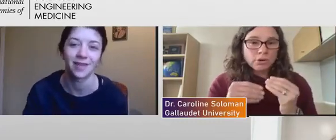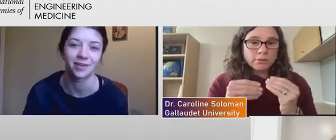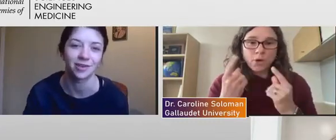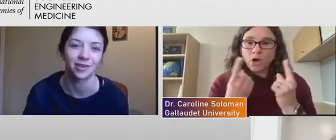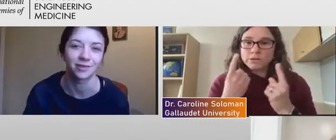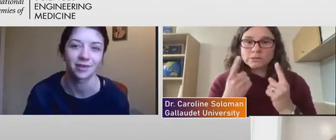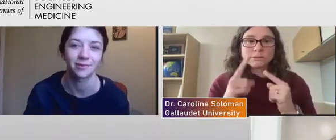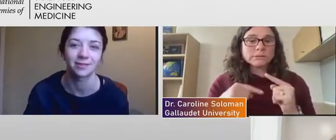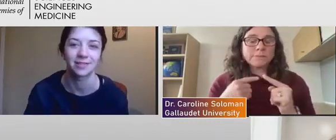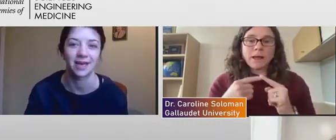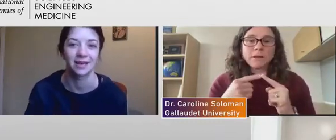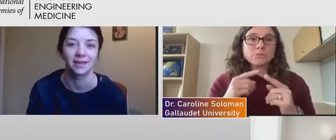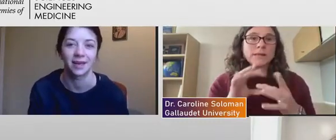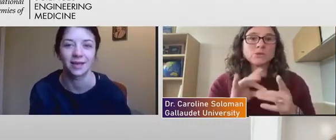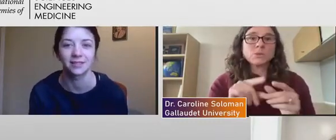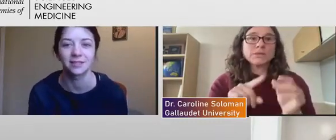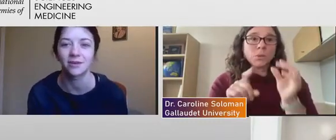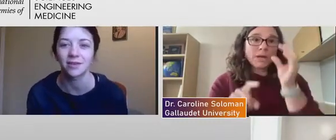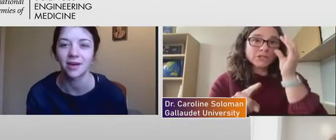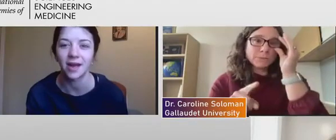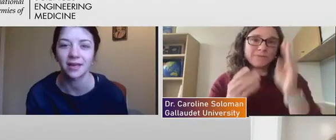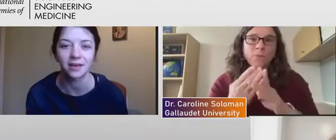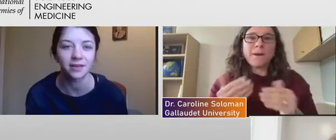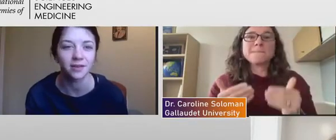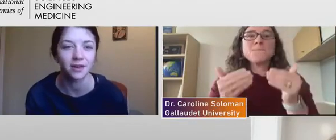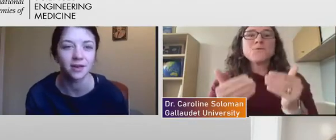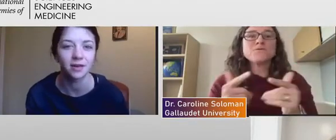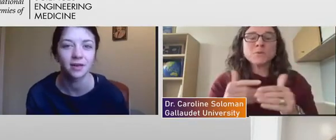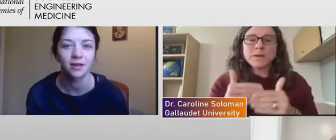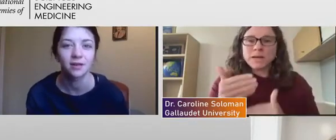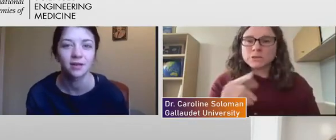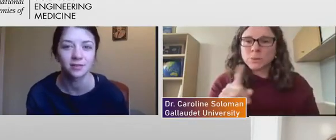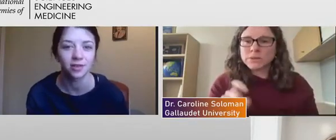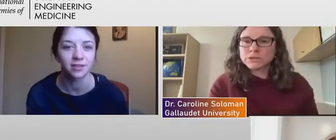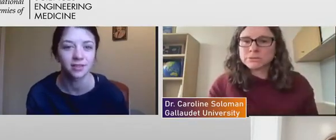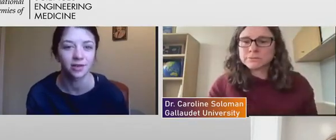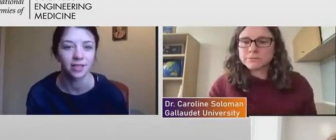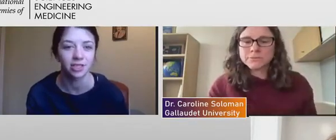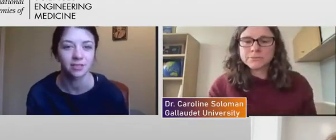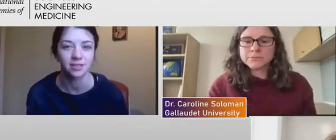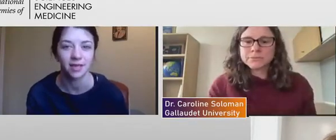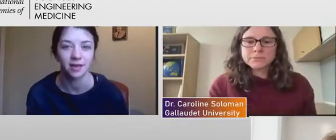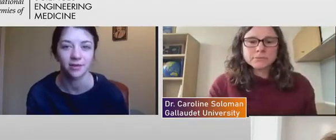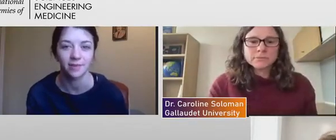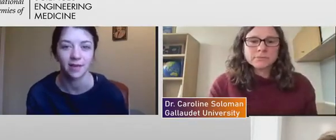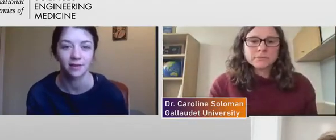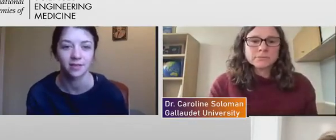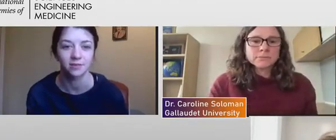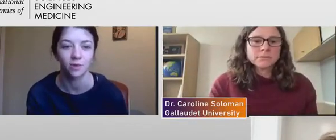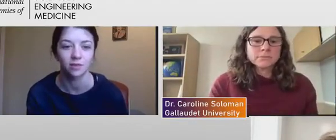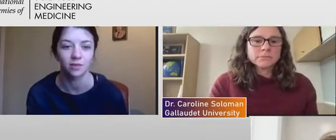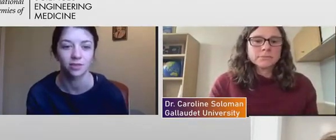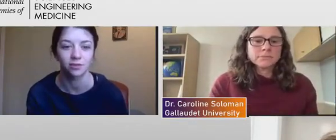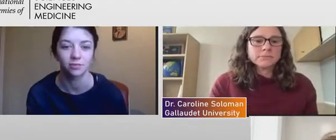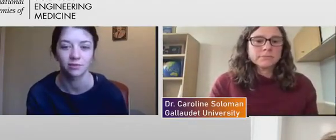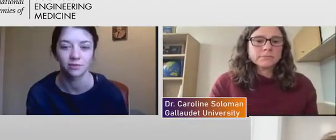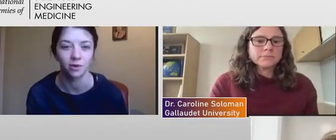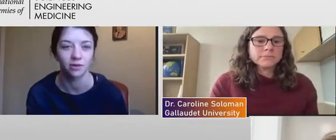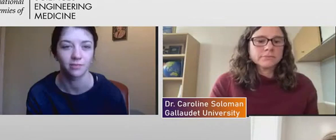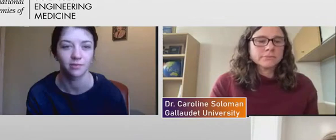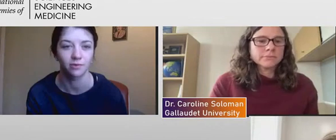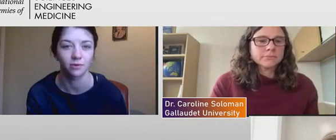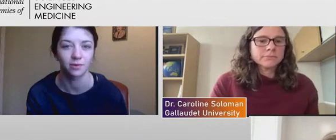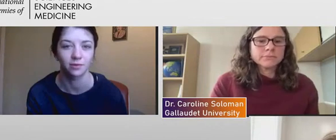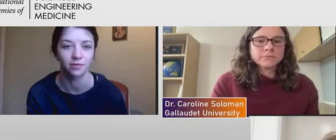Thank you. Very well said. And are there any other thoughts or considerations that other panelists want to put